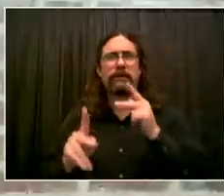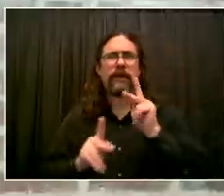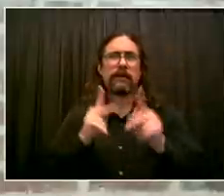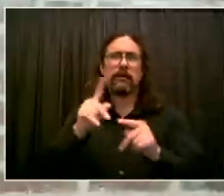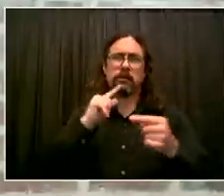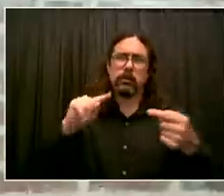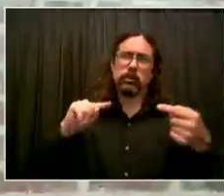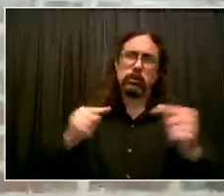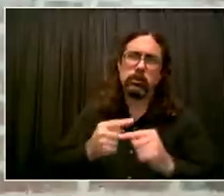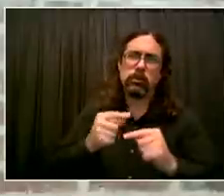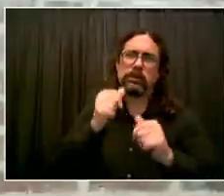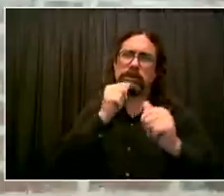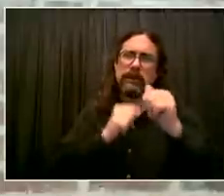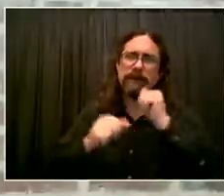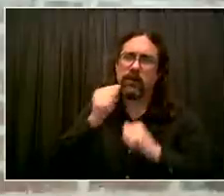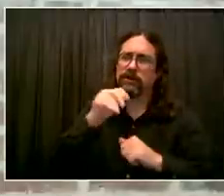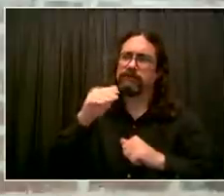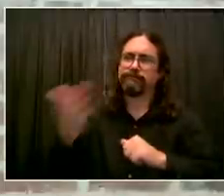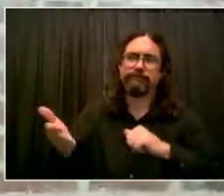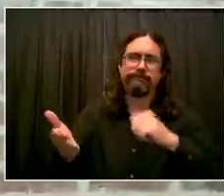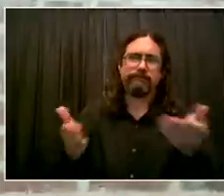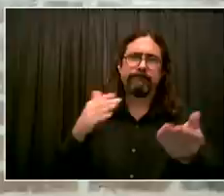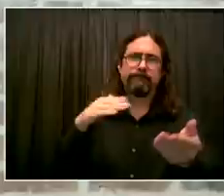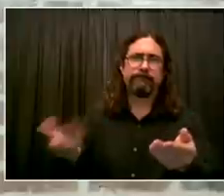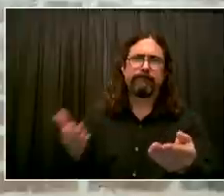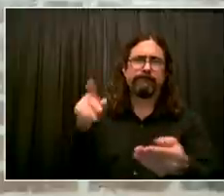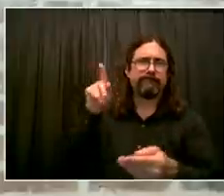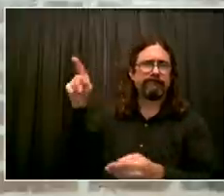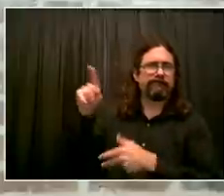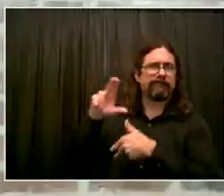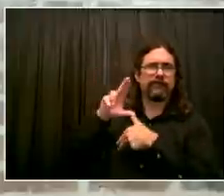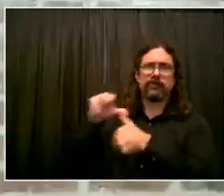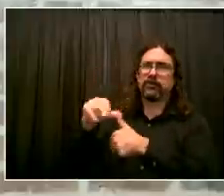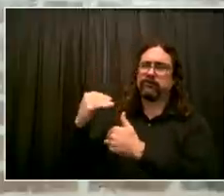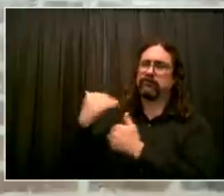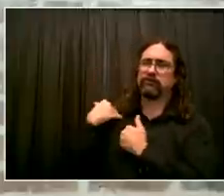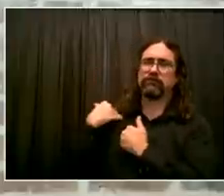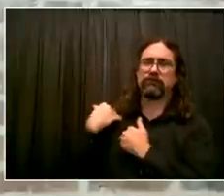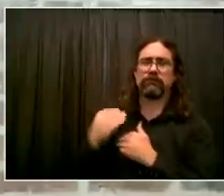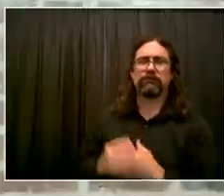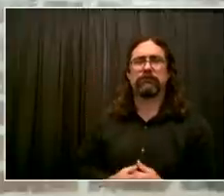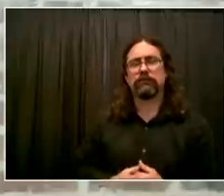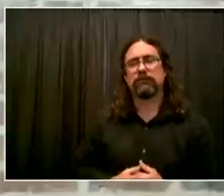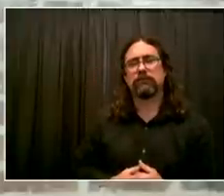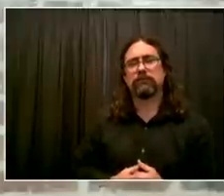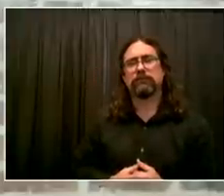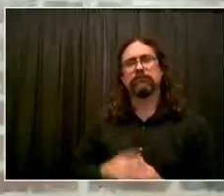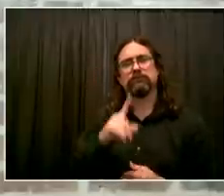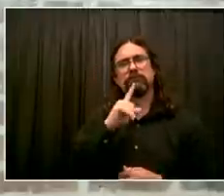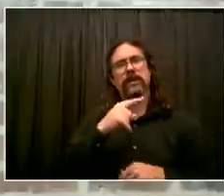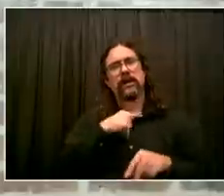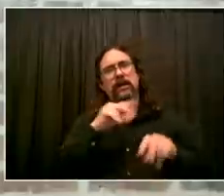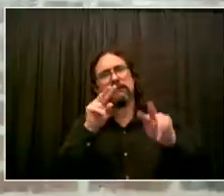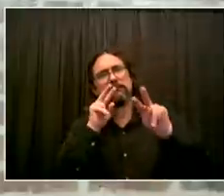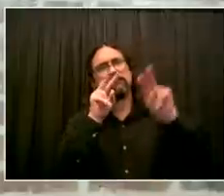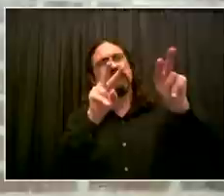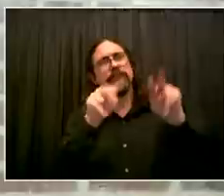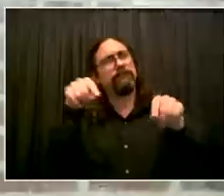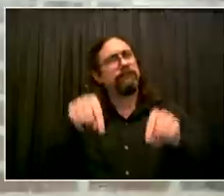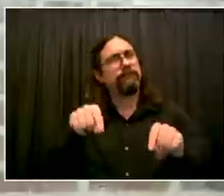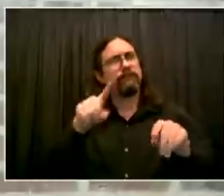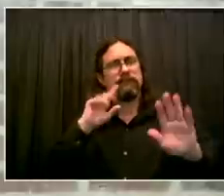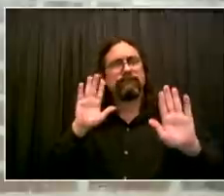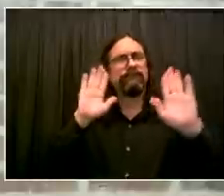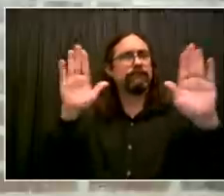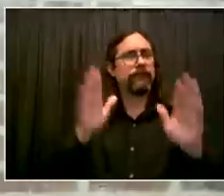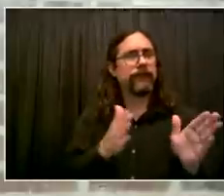optimistic and plan to putting forward. Again, I thank you. I thank you for the holistic conversation we're having here